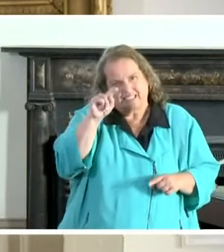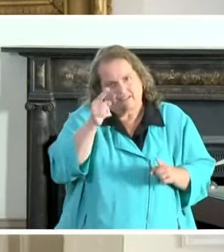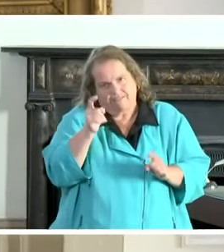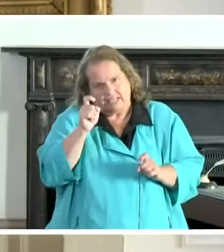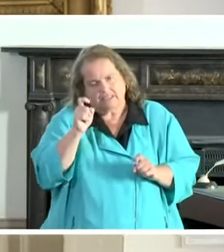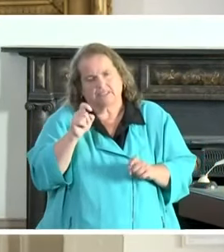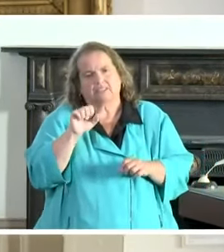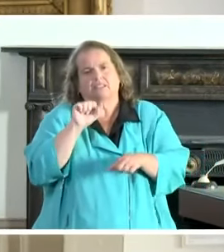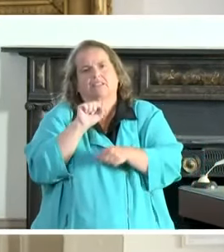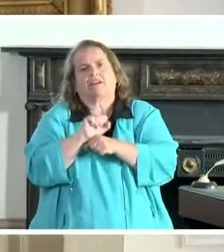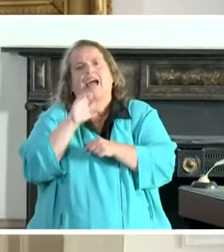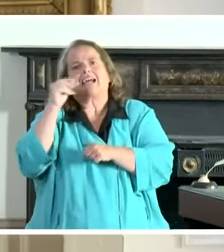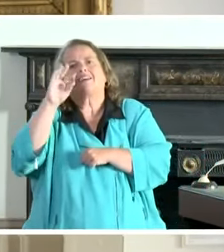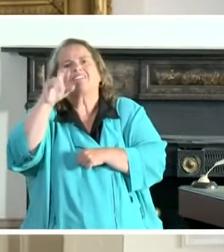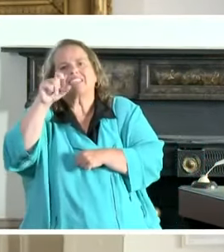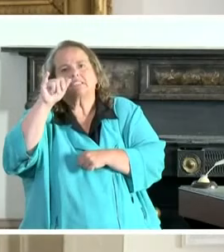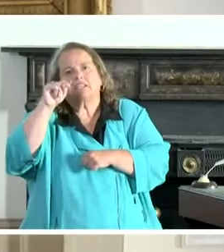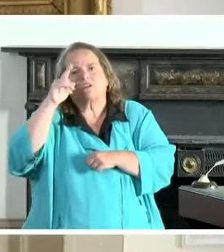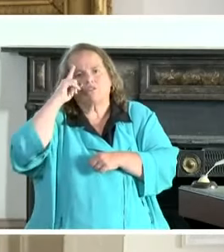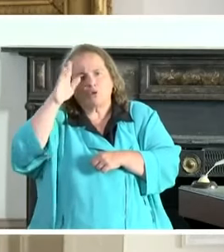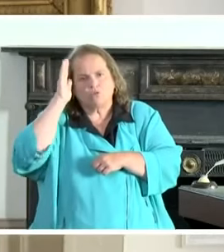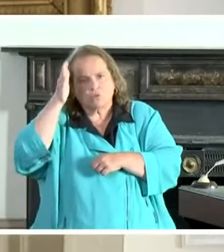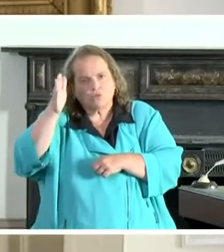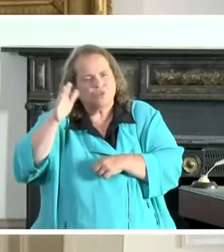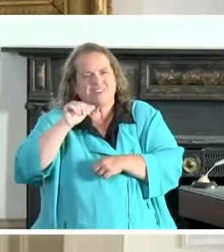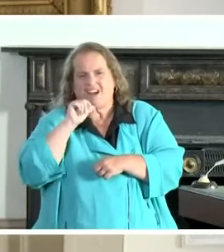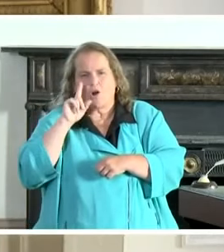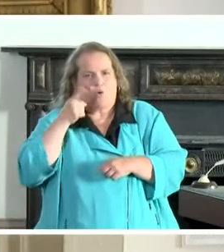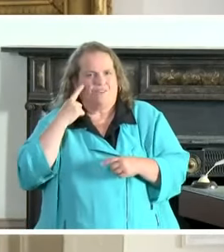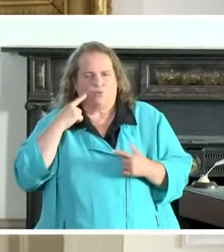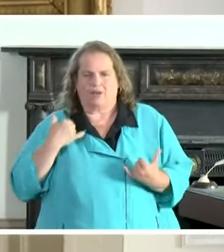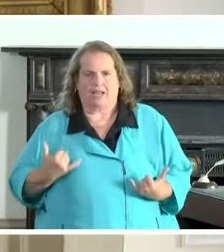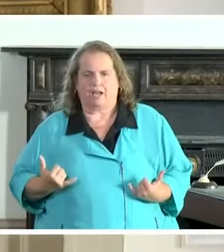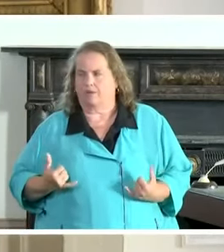for the long term, not just for the immediate crisis.